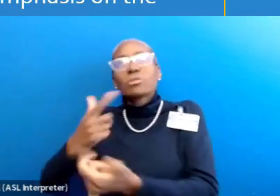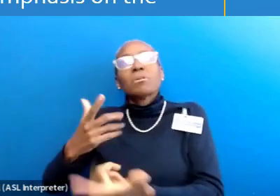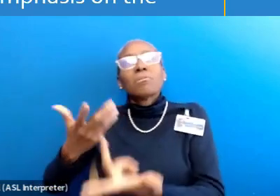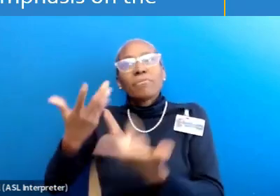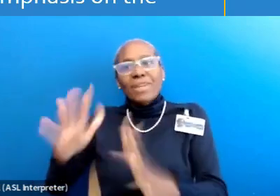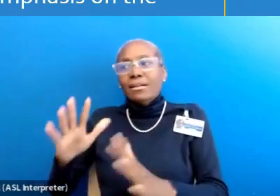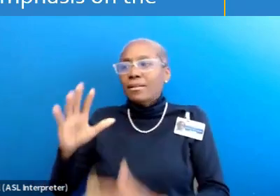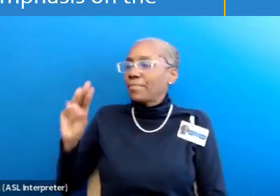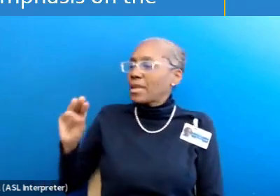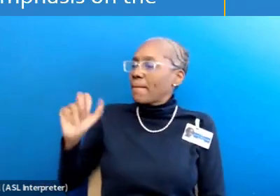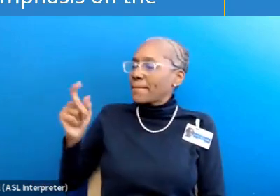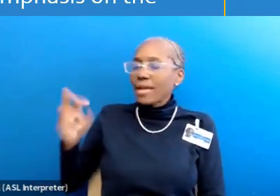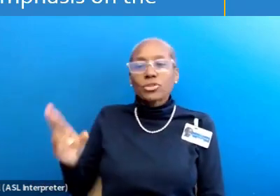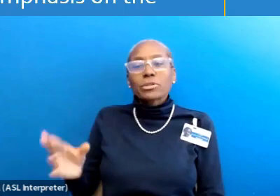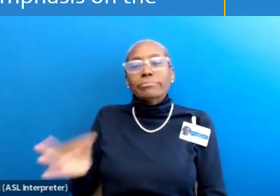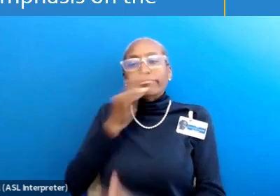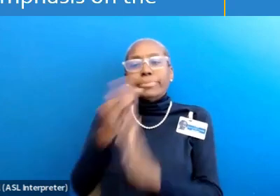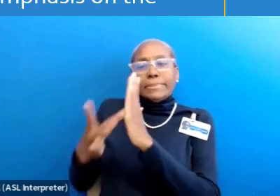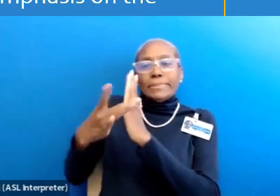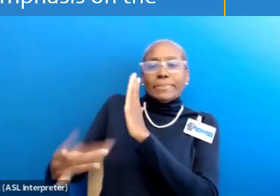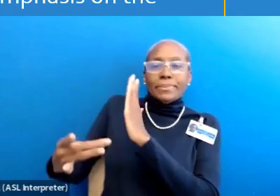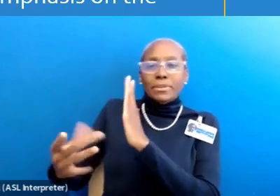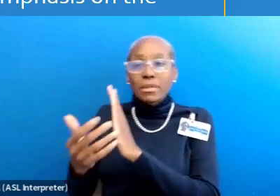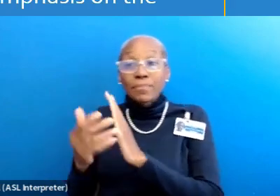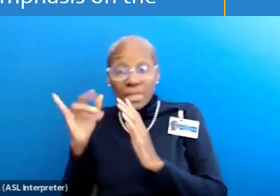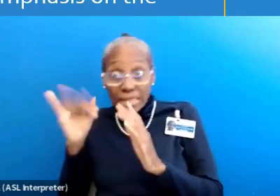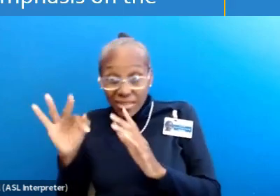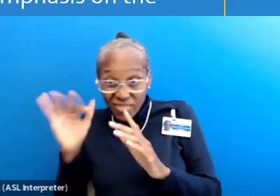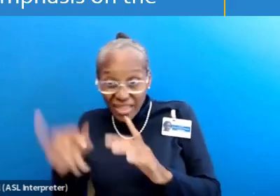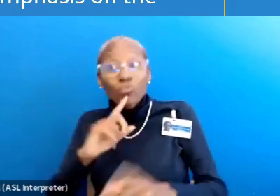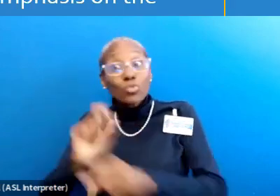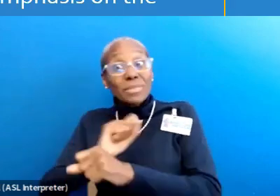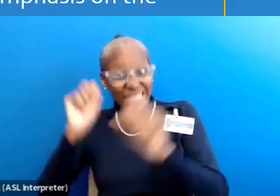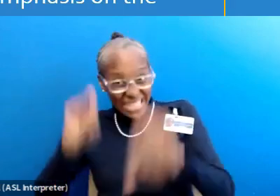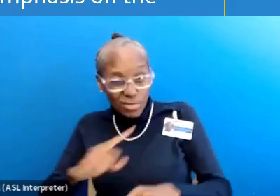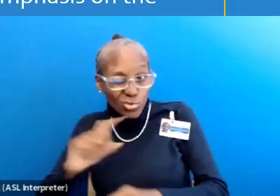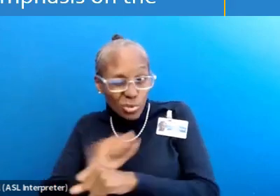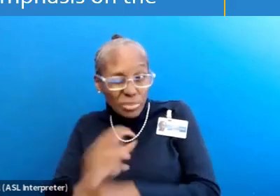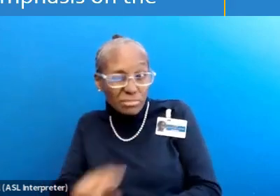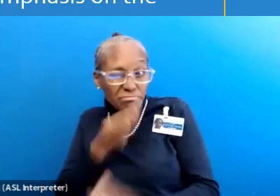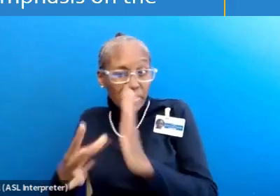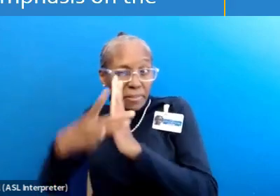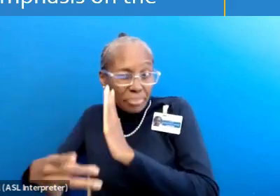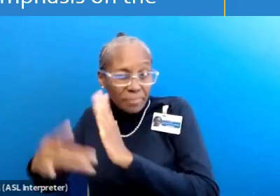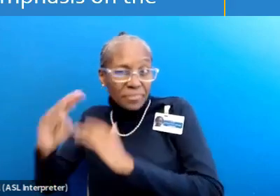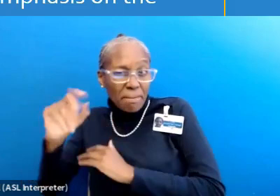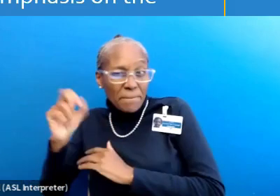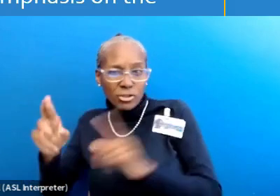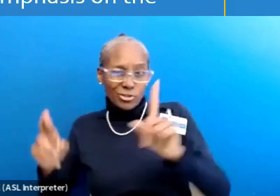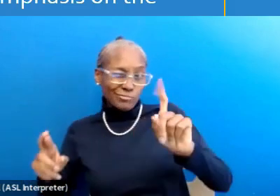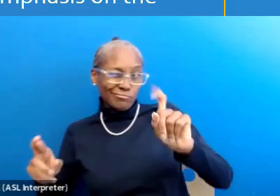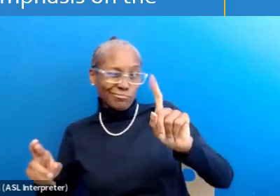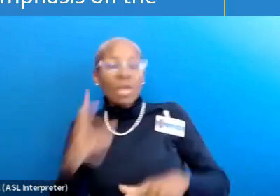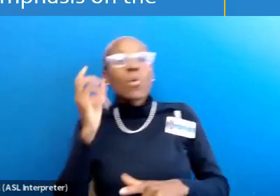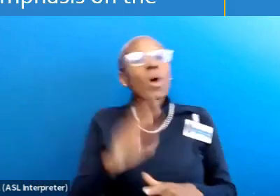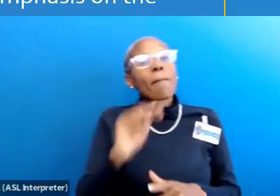a specific skill, or even if mastery is possible at all. Consider the research of master chess players